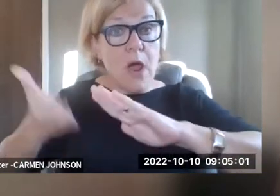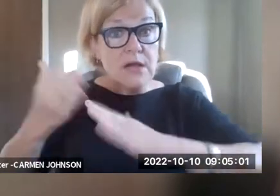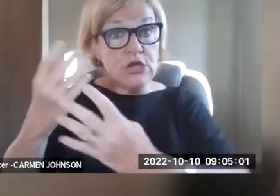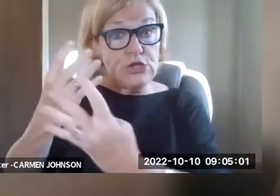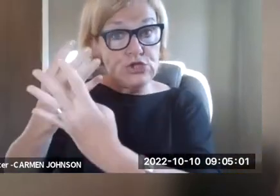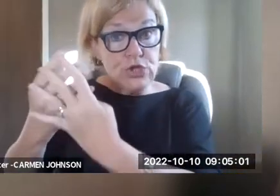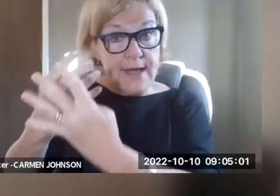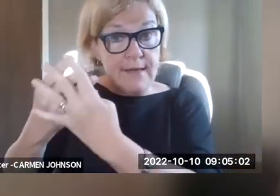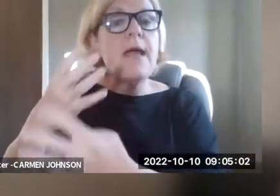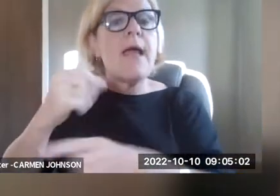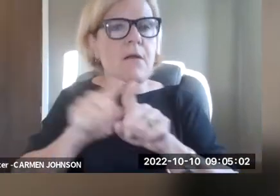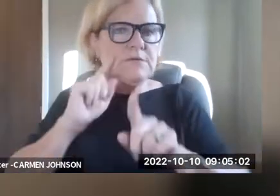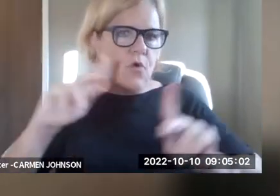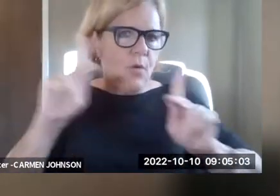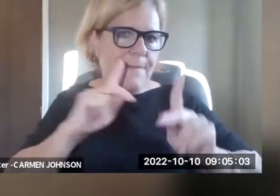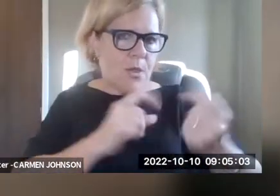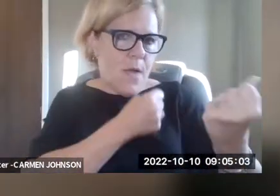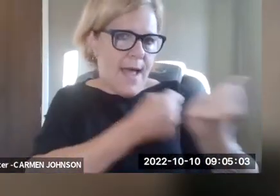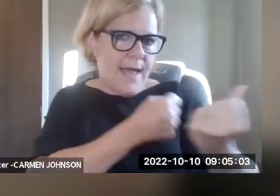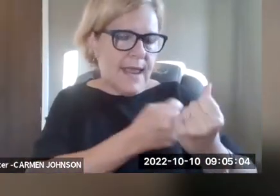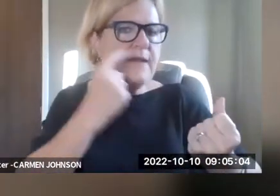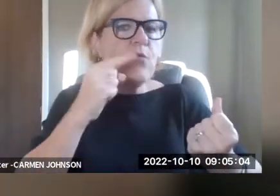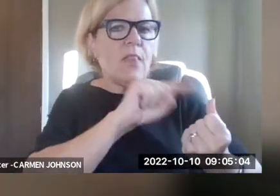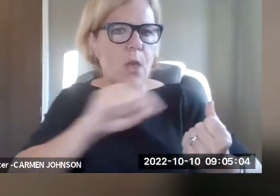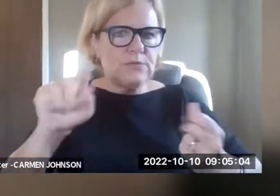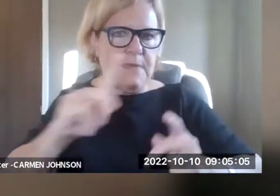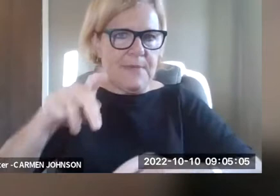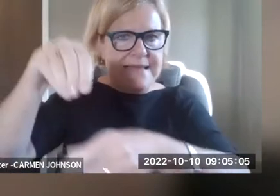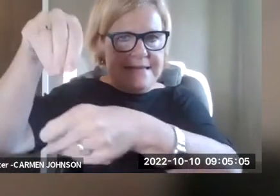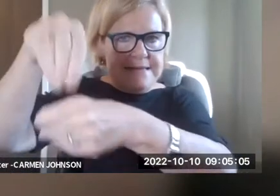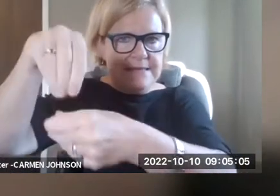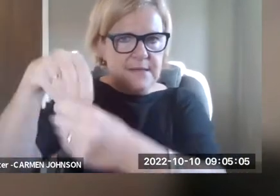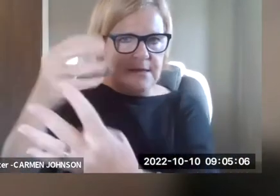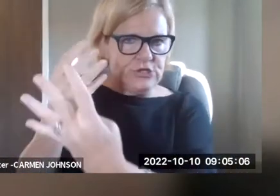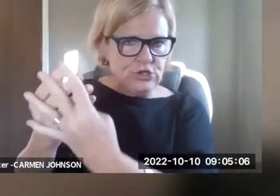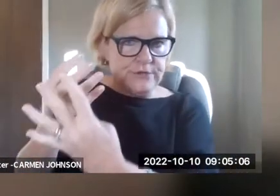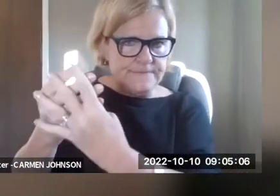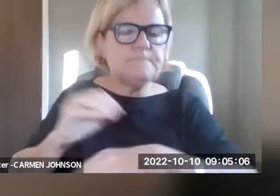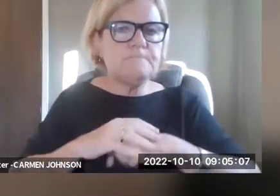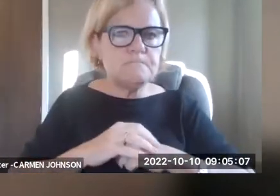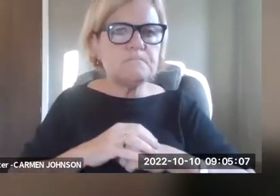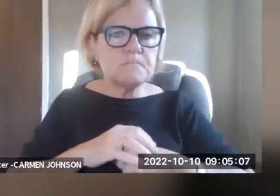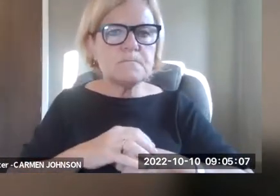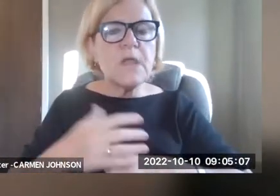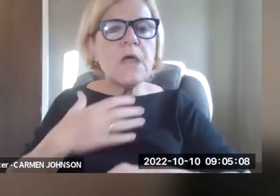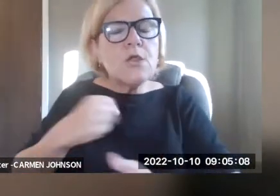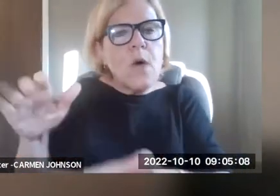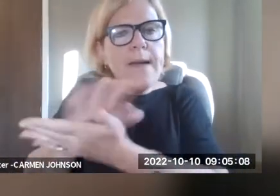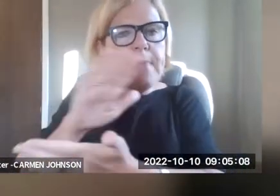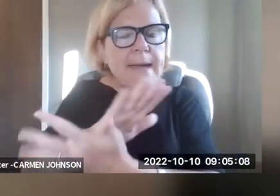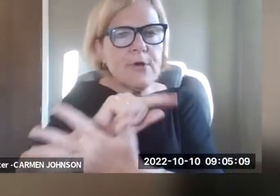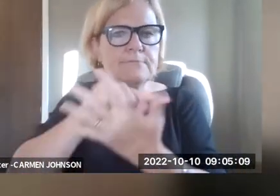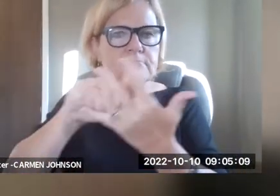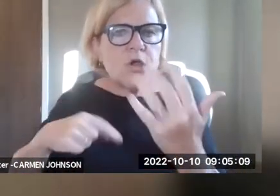accessible to people is useful both for folks who run jails and prisons and also for people who advocate